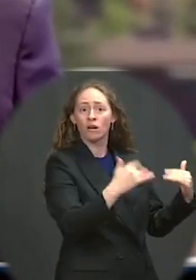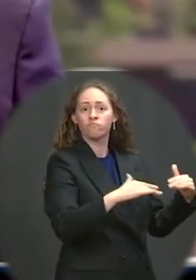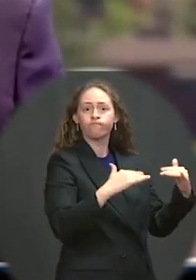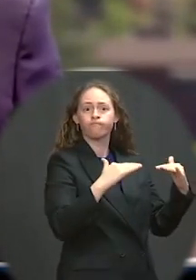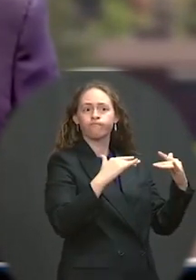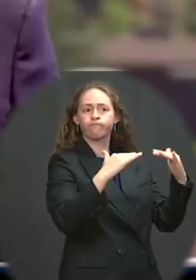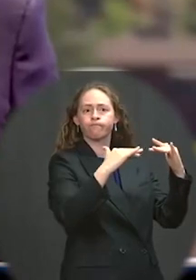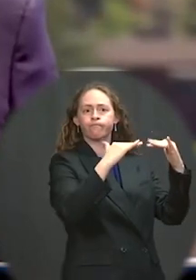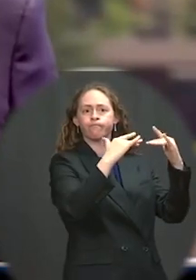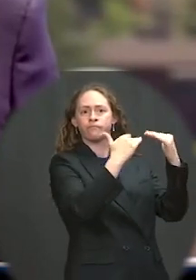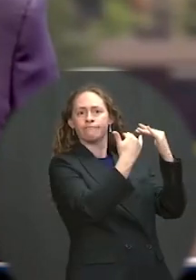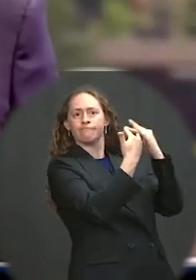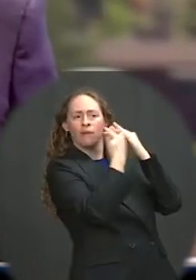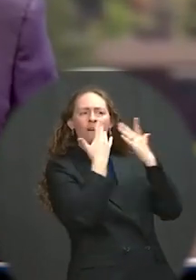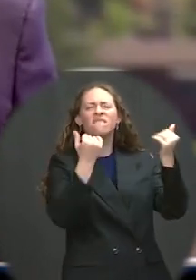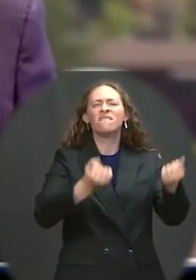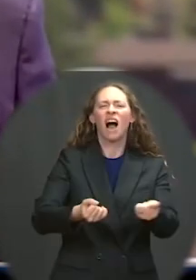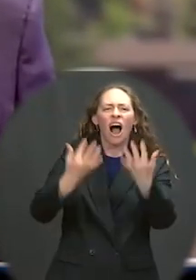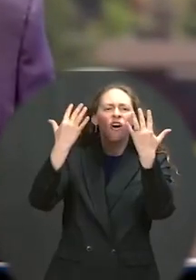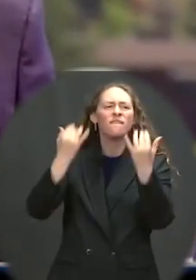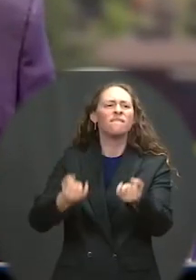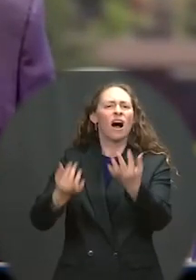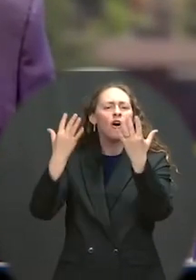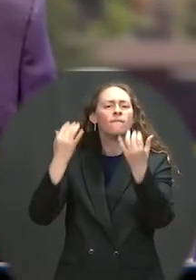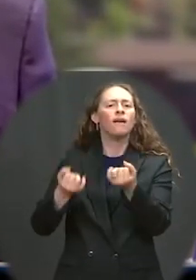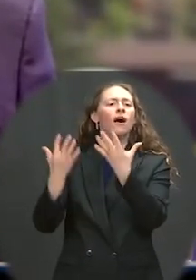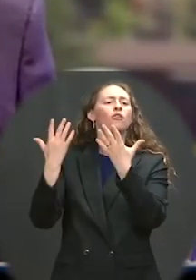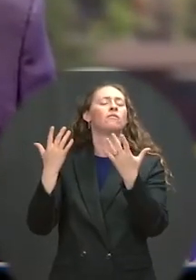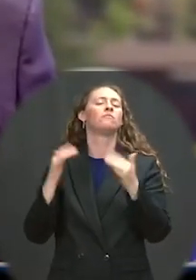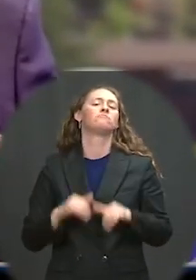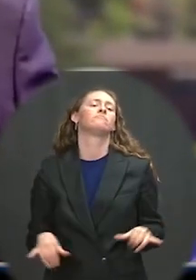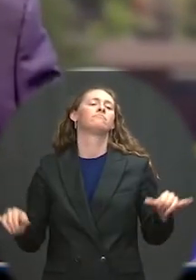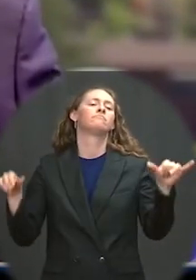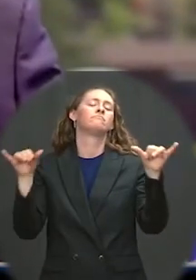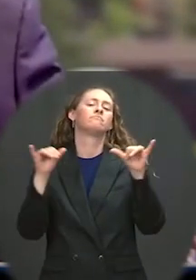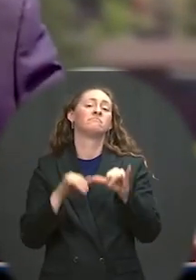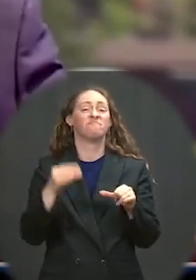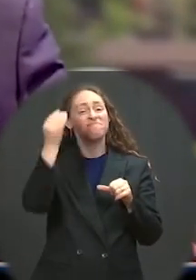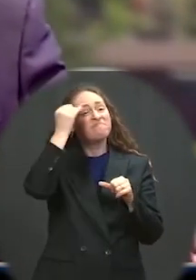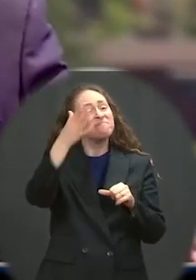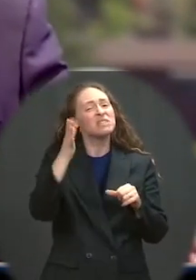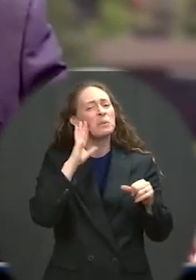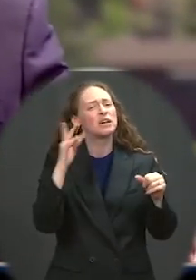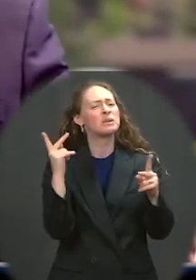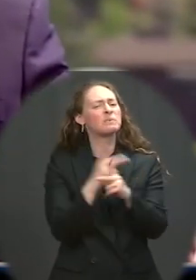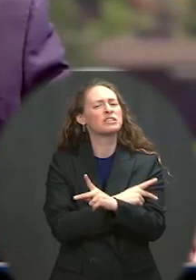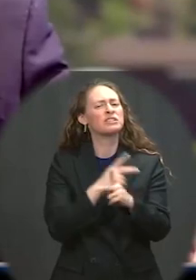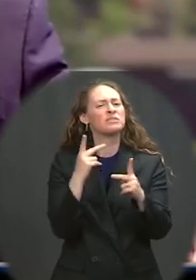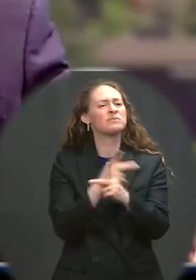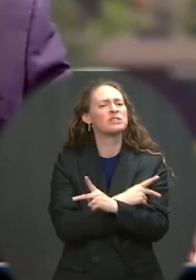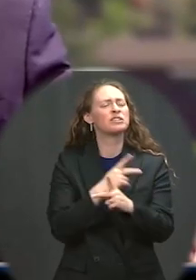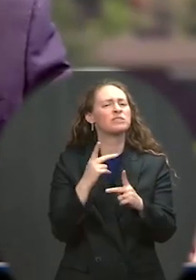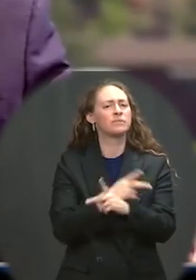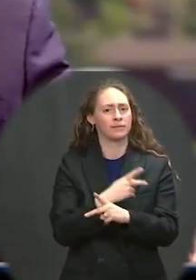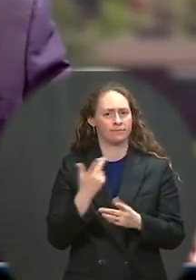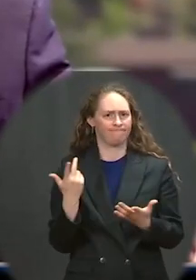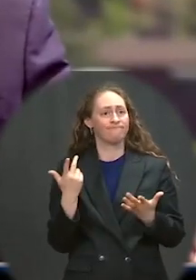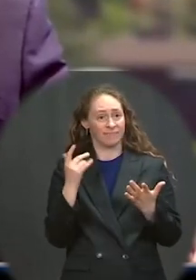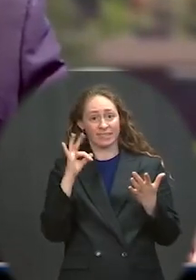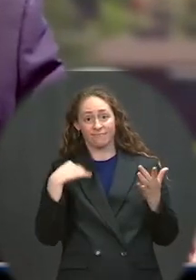And these patterns are only going to get worse if we fail to take immediate and ambitious actions on climate.